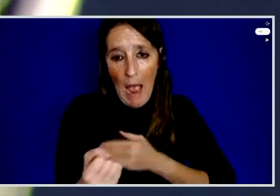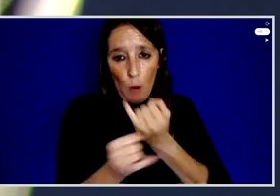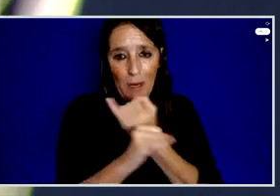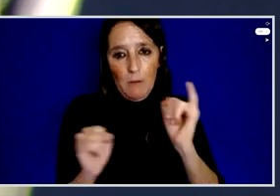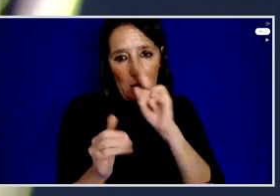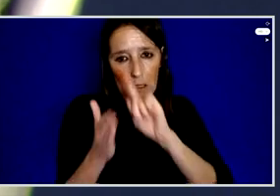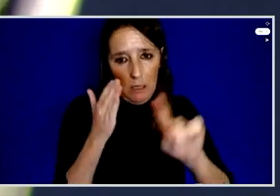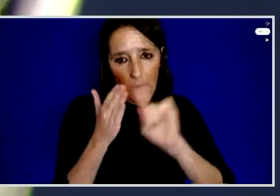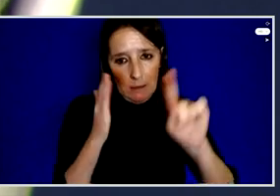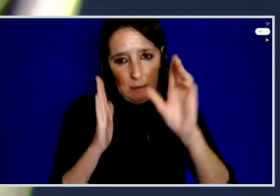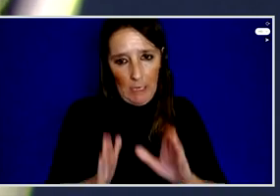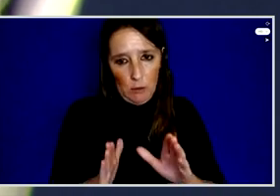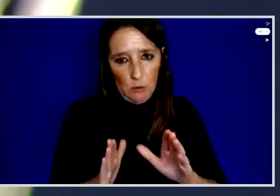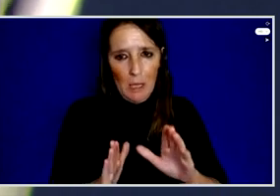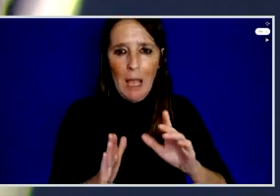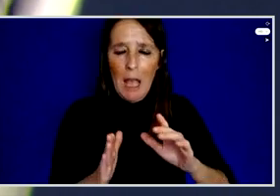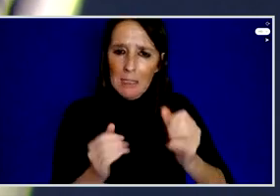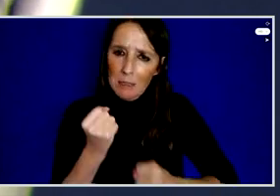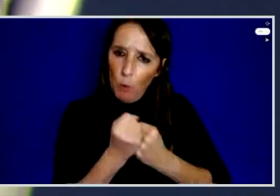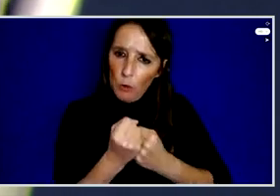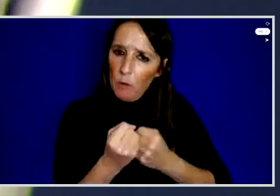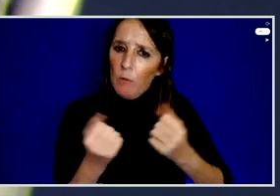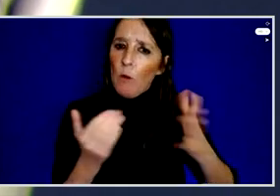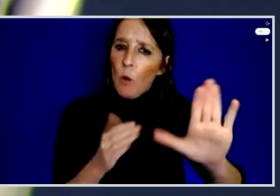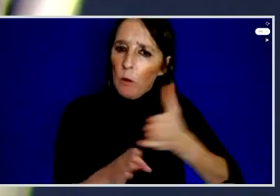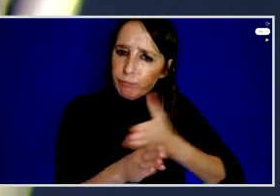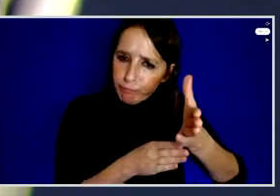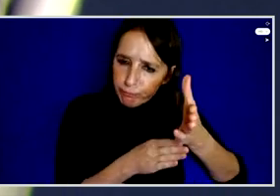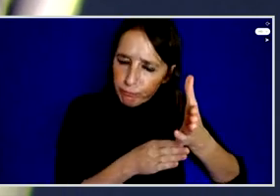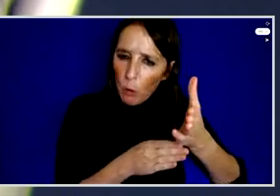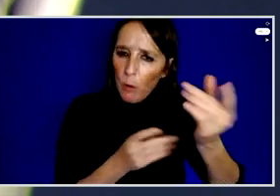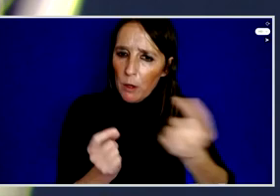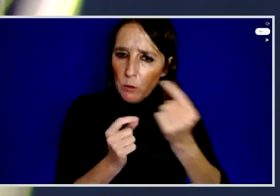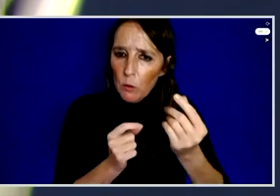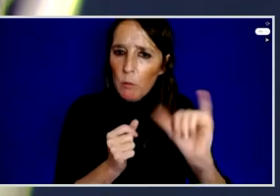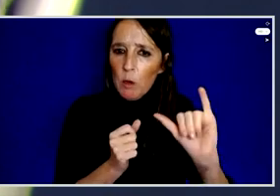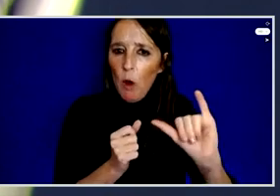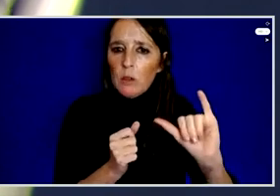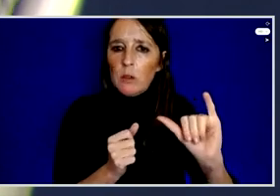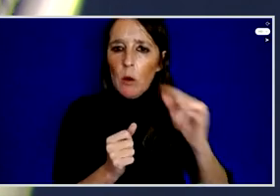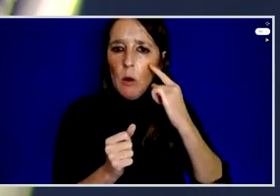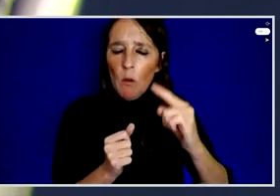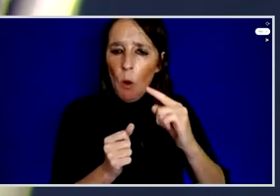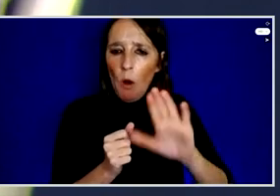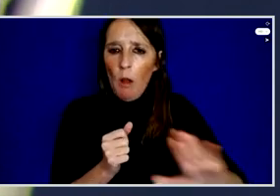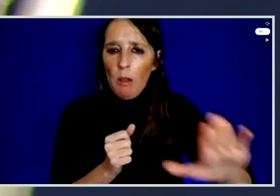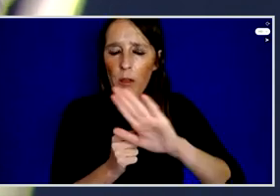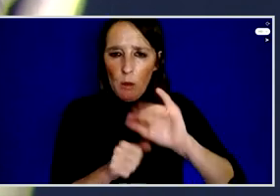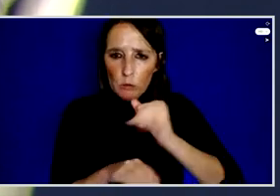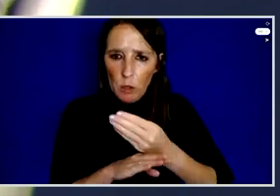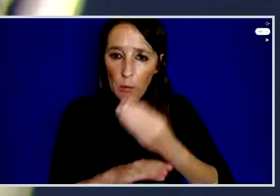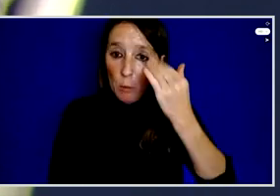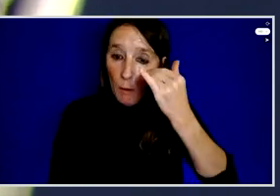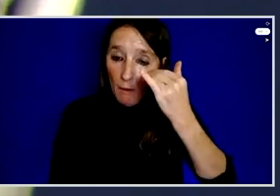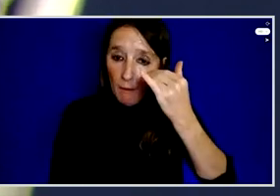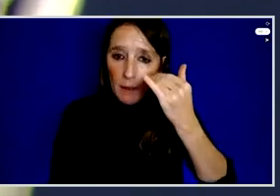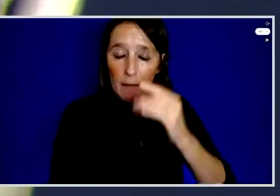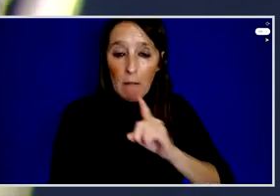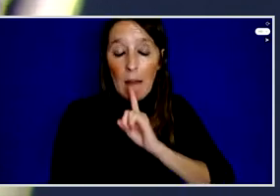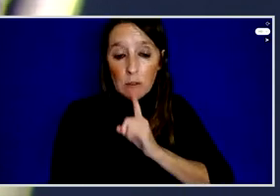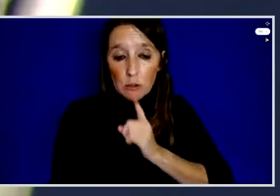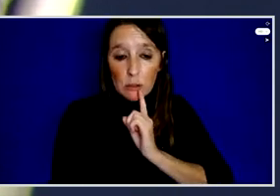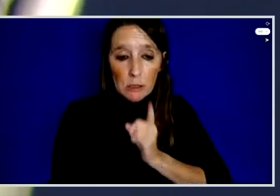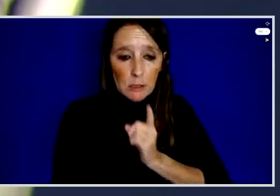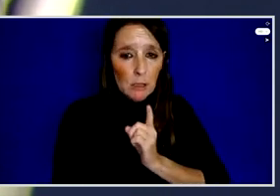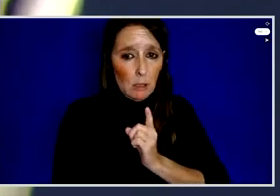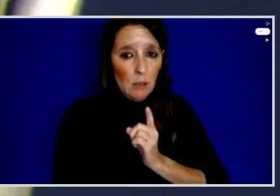them for what they do. That's also important for their core activities because there's like there is actually a lot of donors money